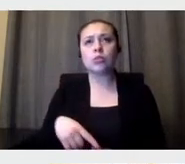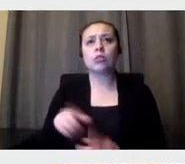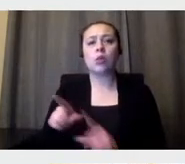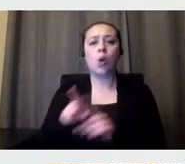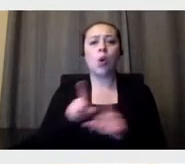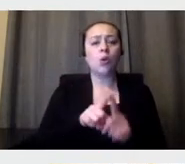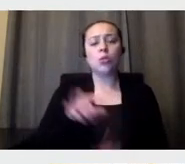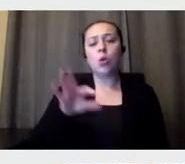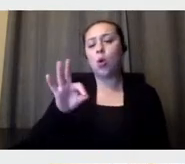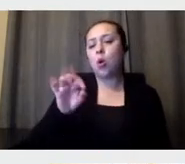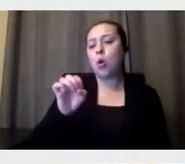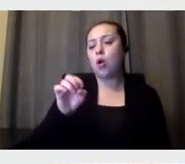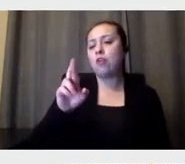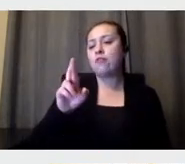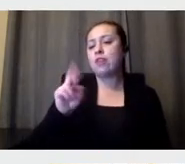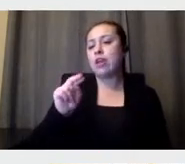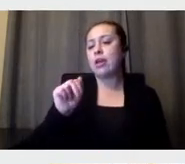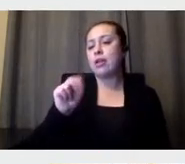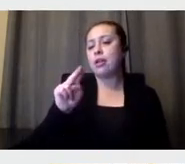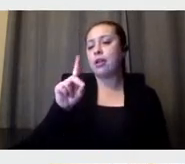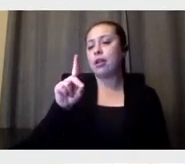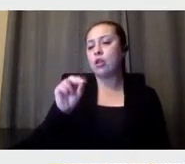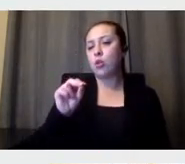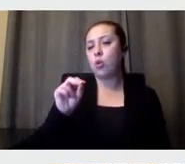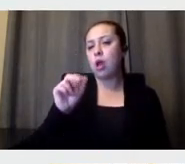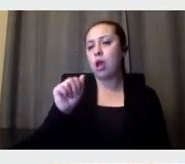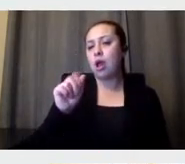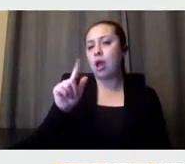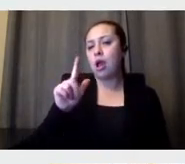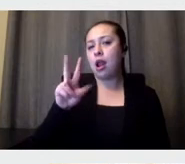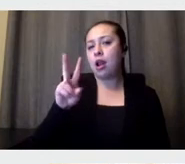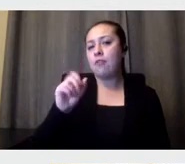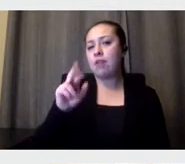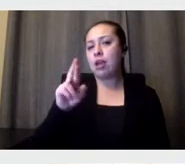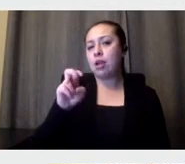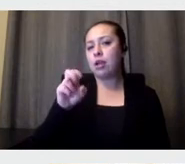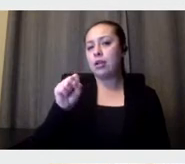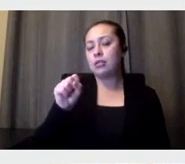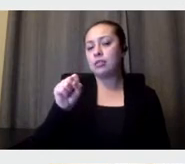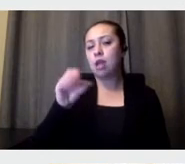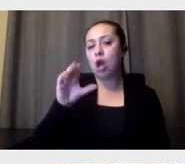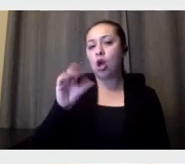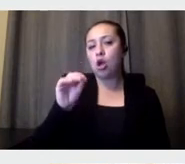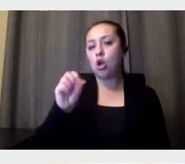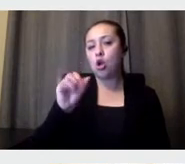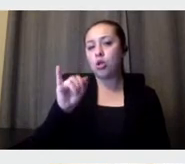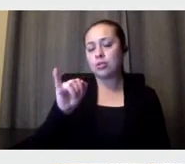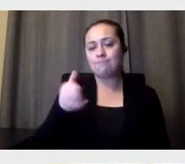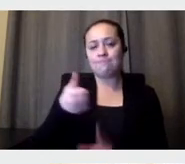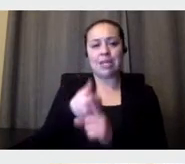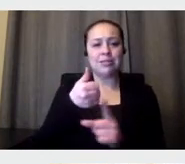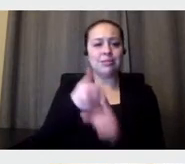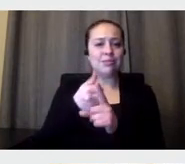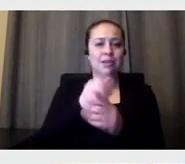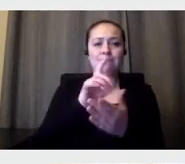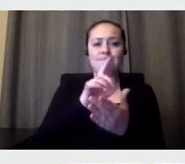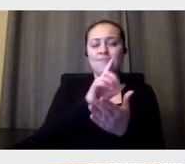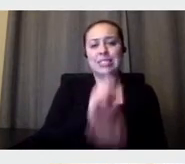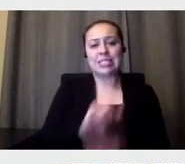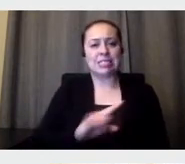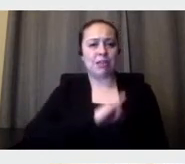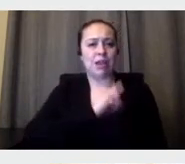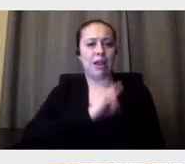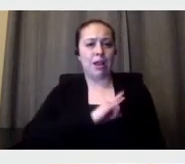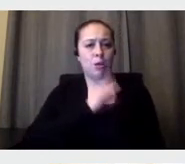Alvarez Cosi. That he has, um, his style was, uh, very naive. Very naive.